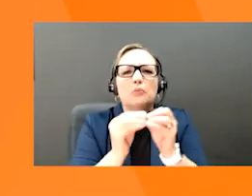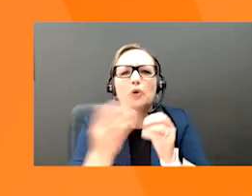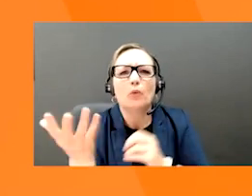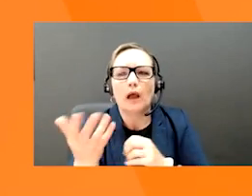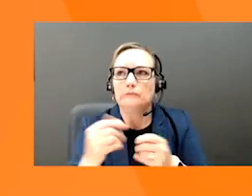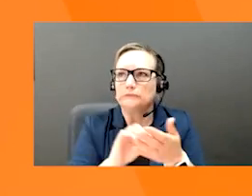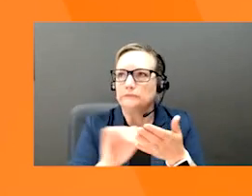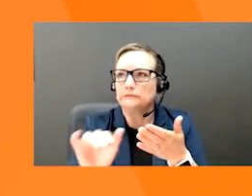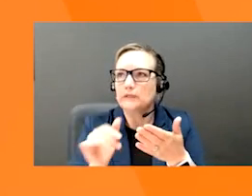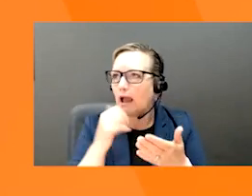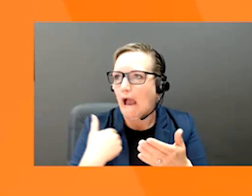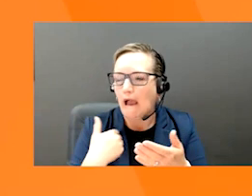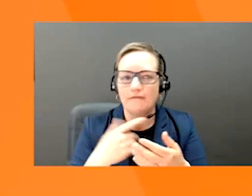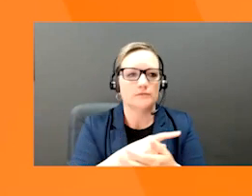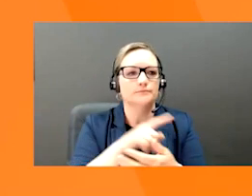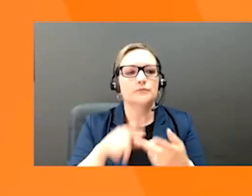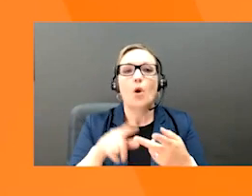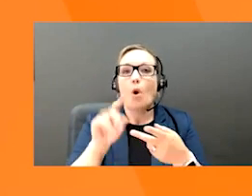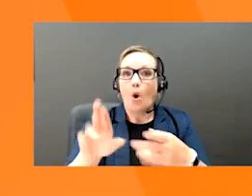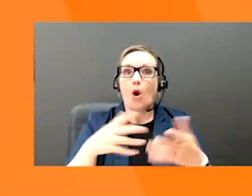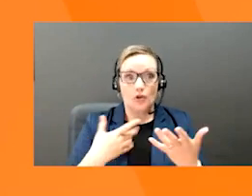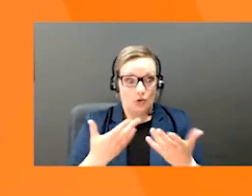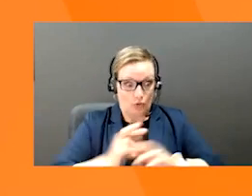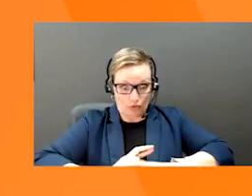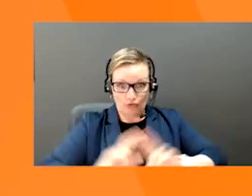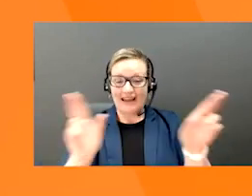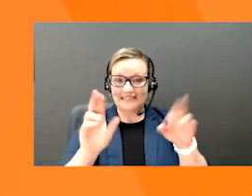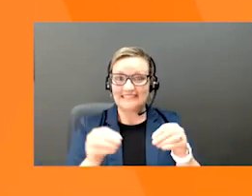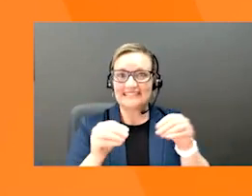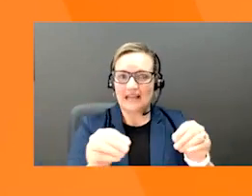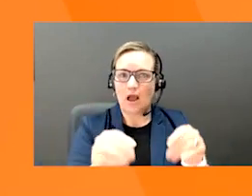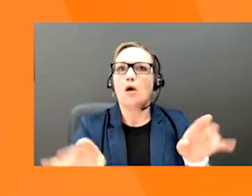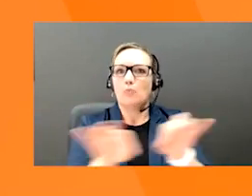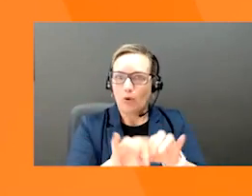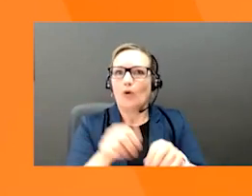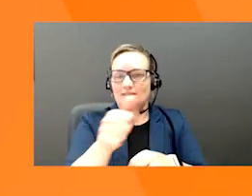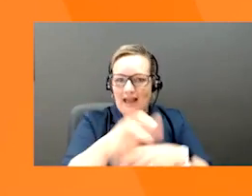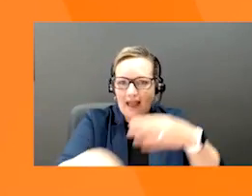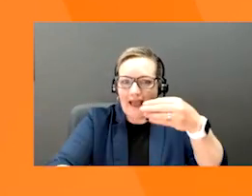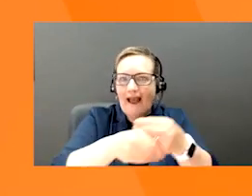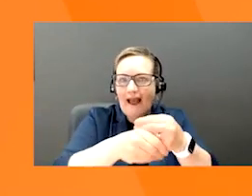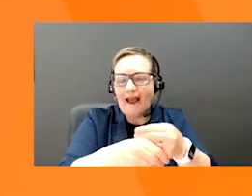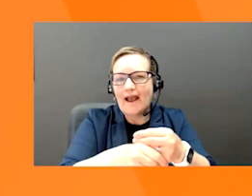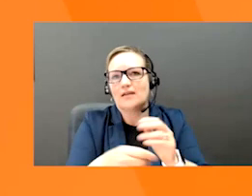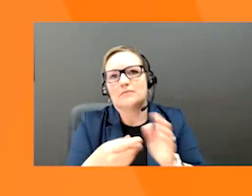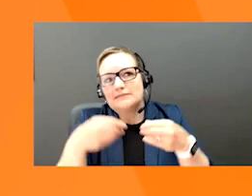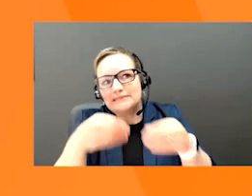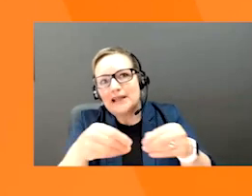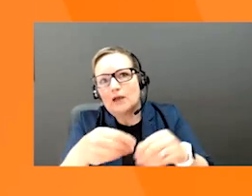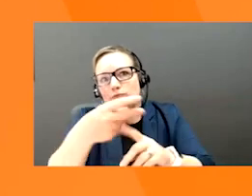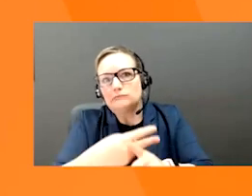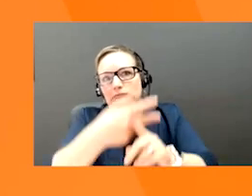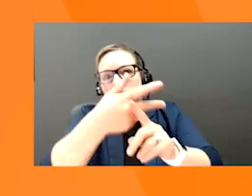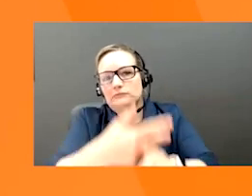future, and you're in the process of finalizing packaging, you're going to want to include a barcode just in case you're going to sell it in the next few months.